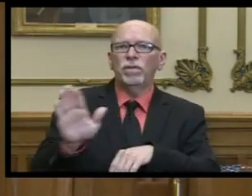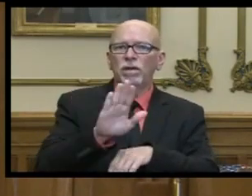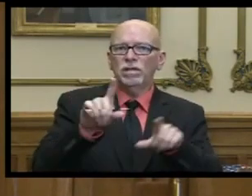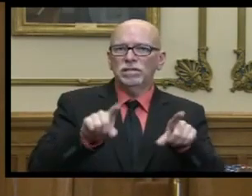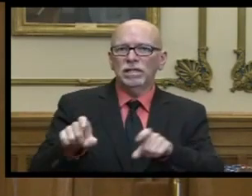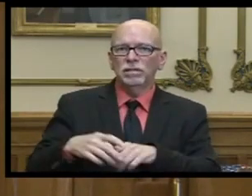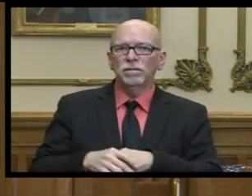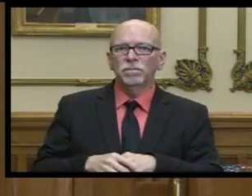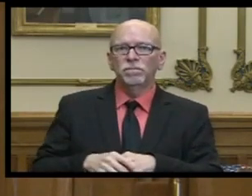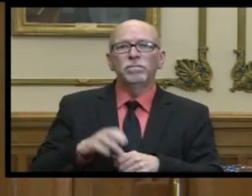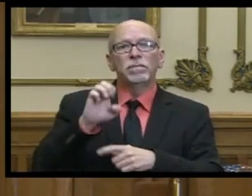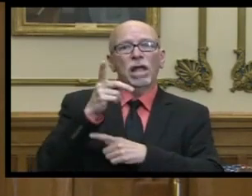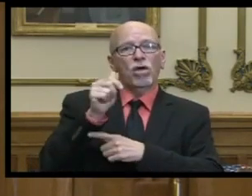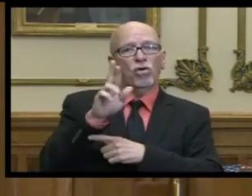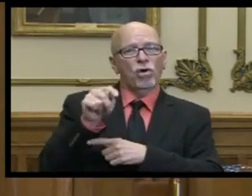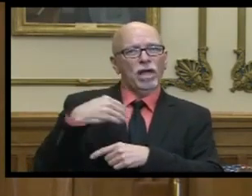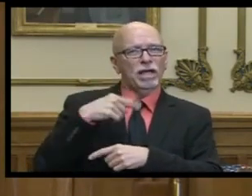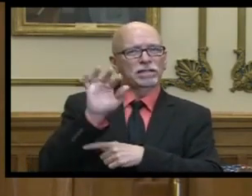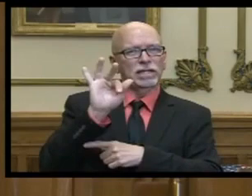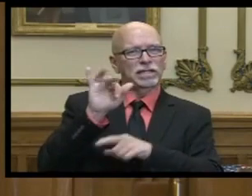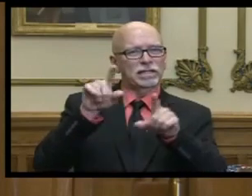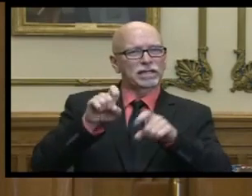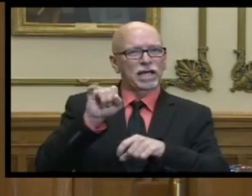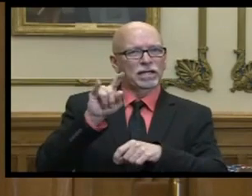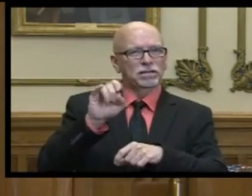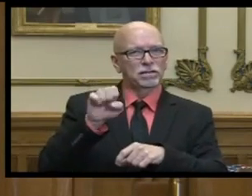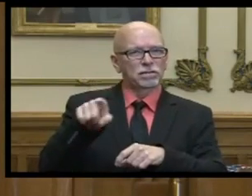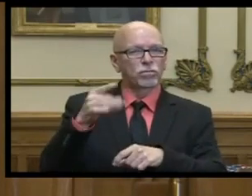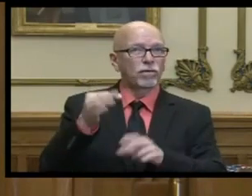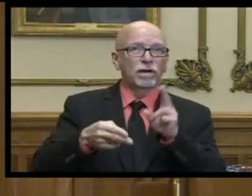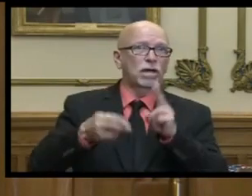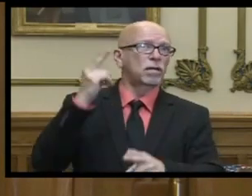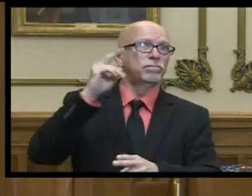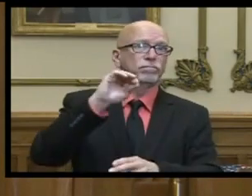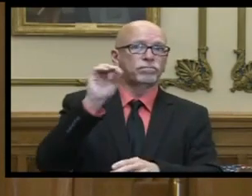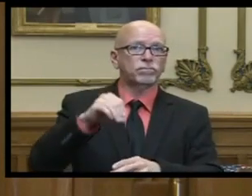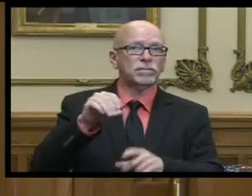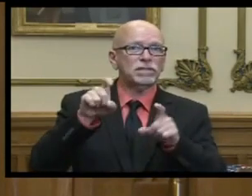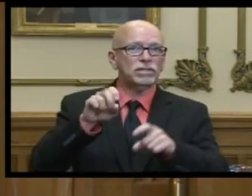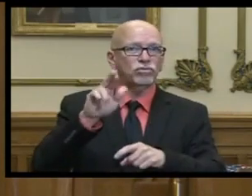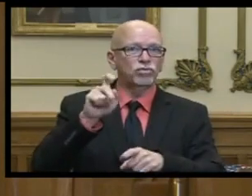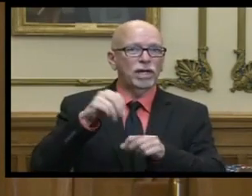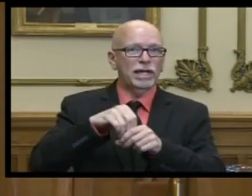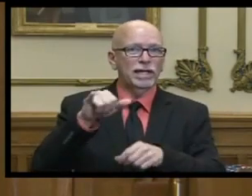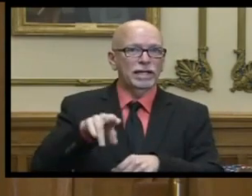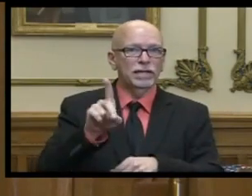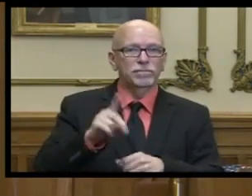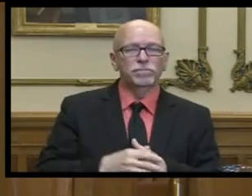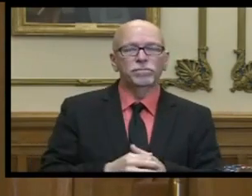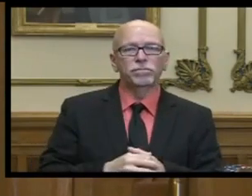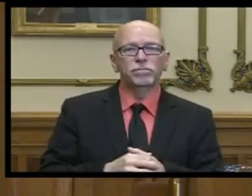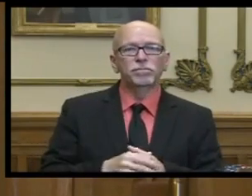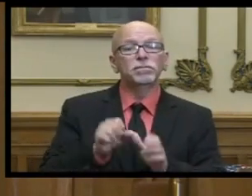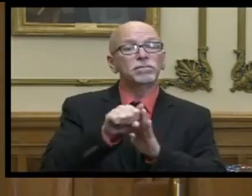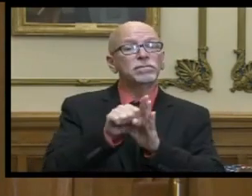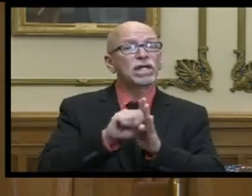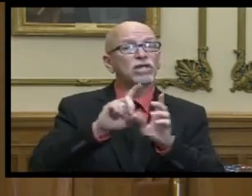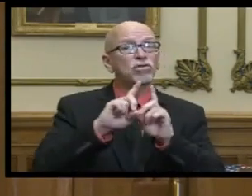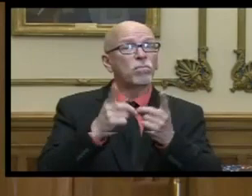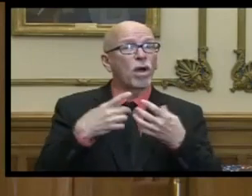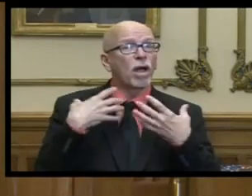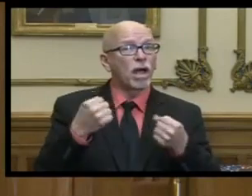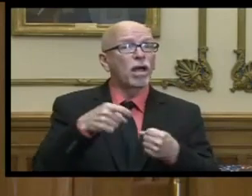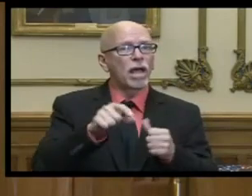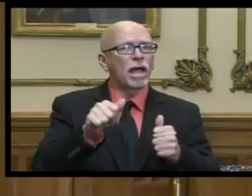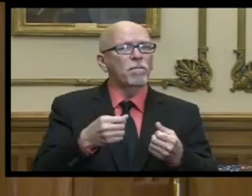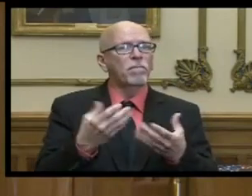elkhart currently has 19 testing sites and has one of the highest per capita testing rates in indiana the state department of health was able